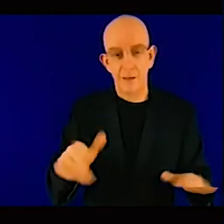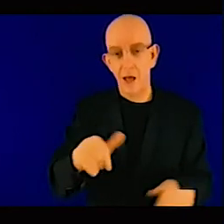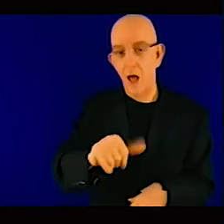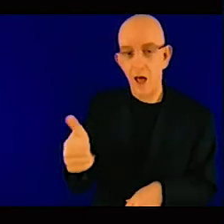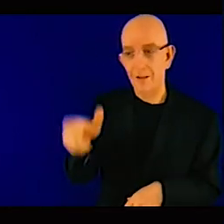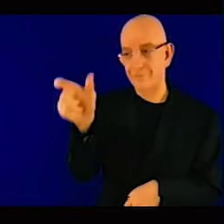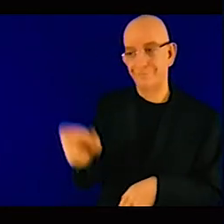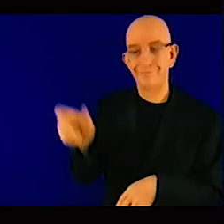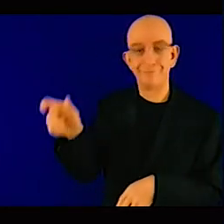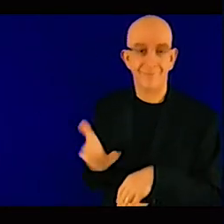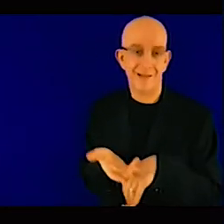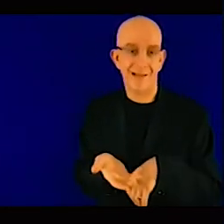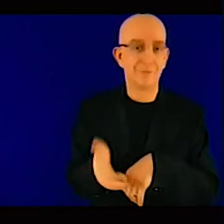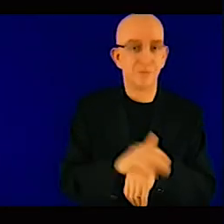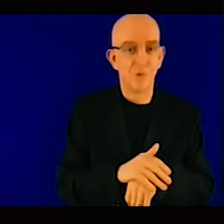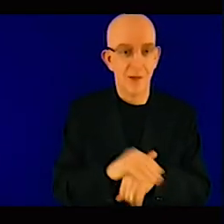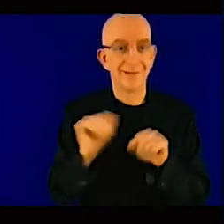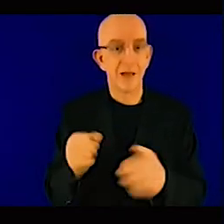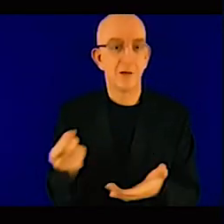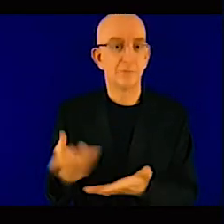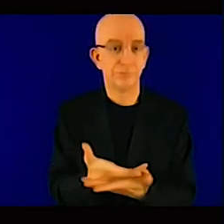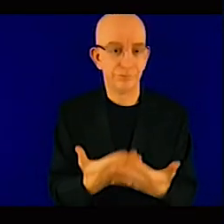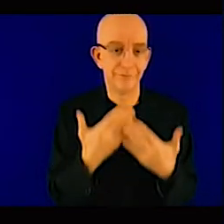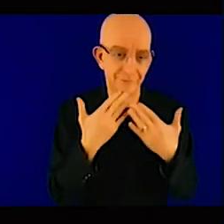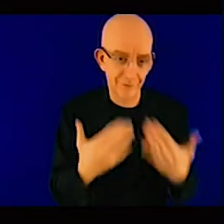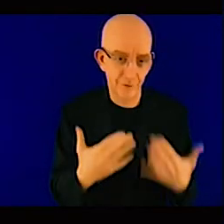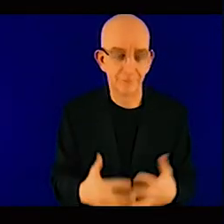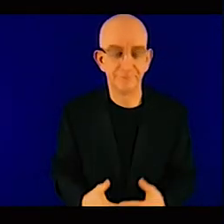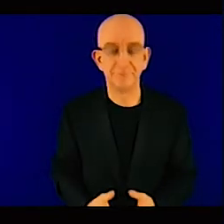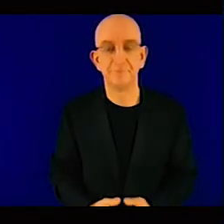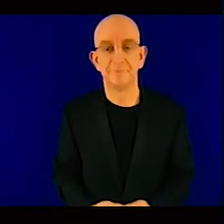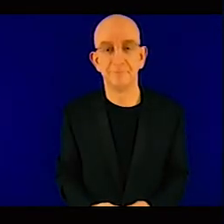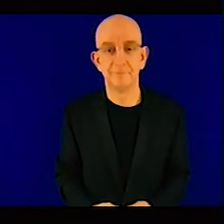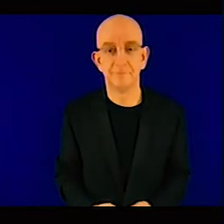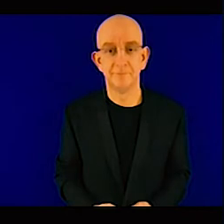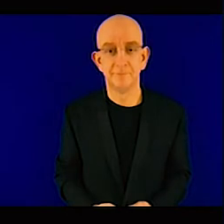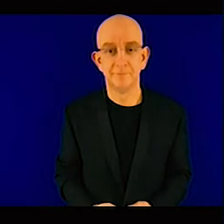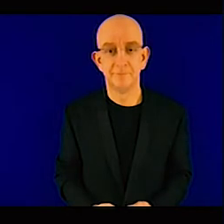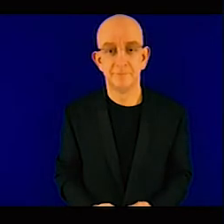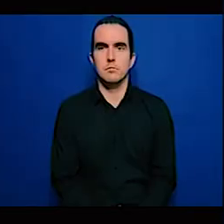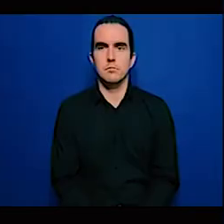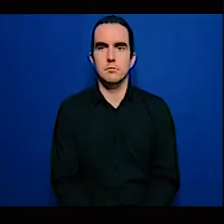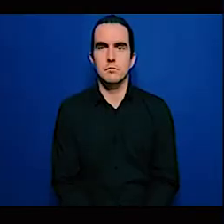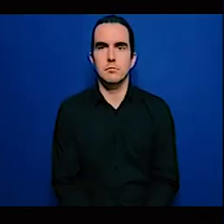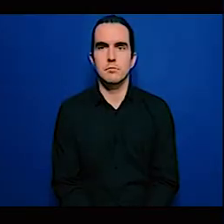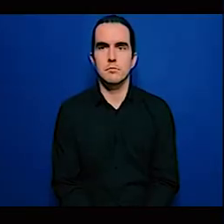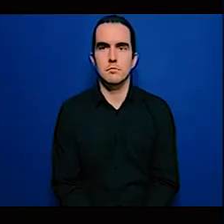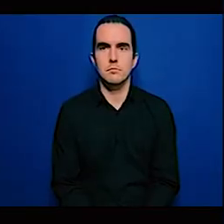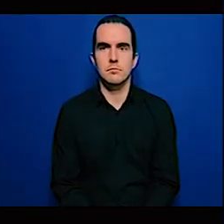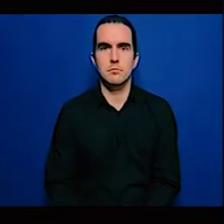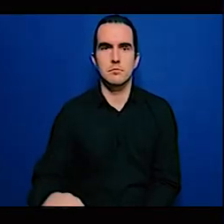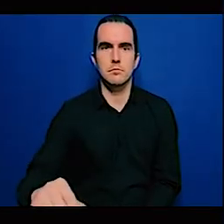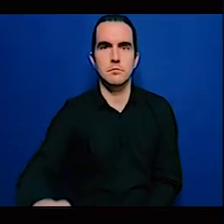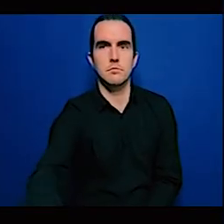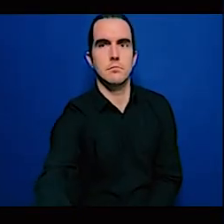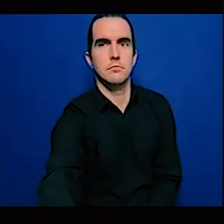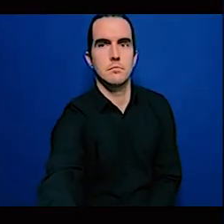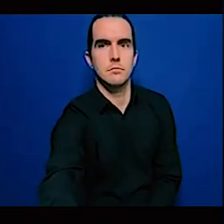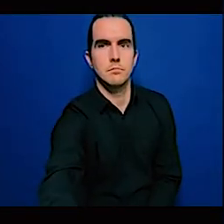transitioning us to the practical realities of the finance part. I see Cody